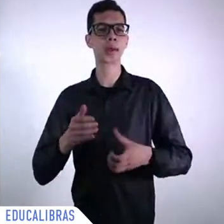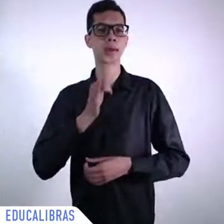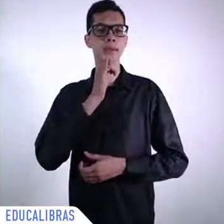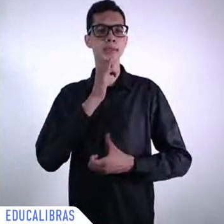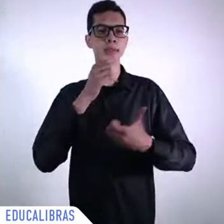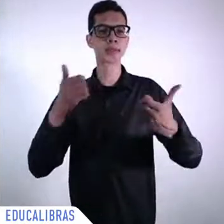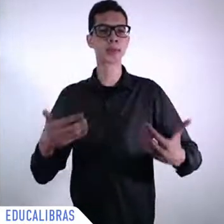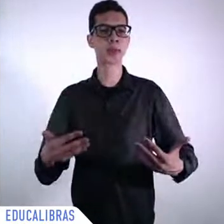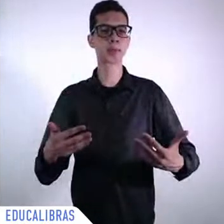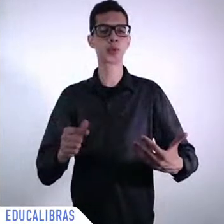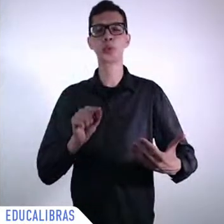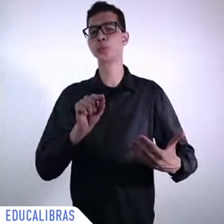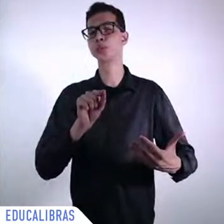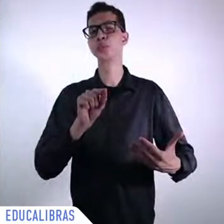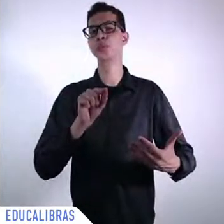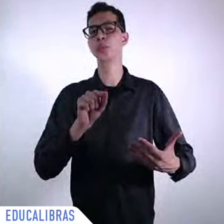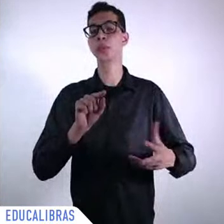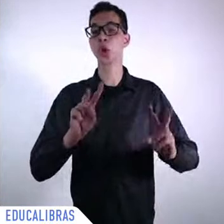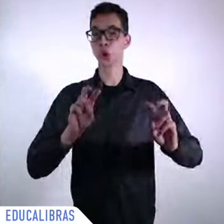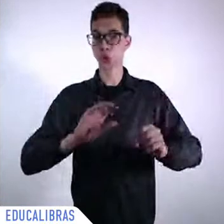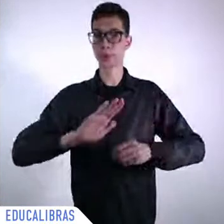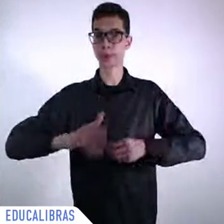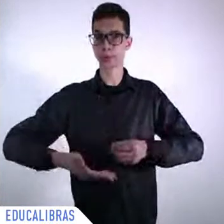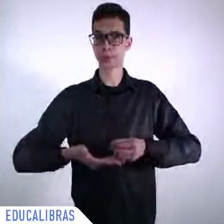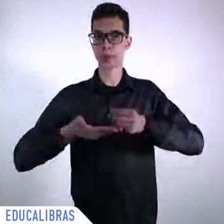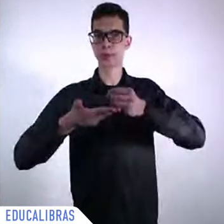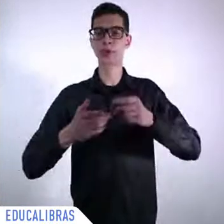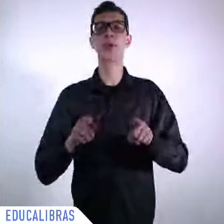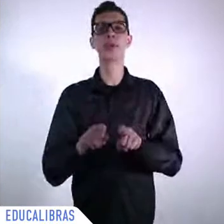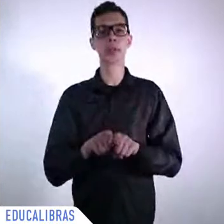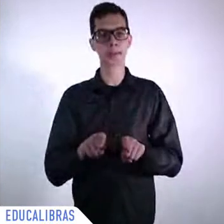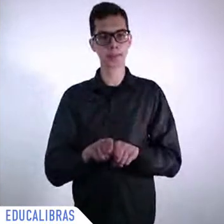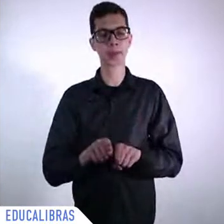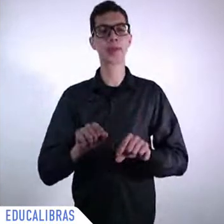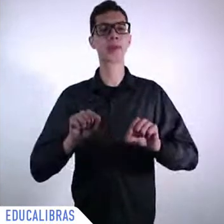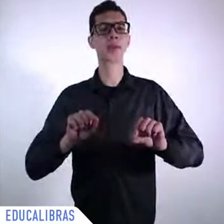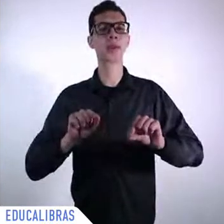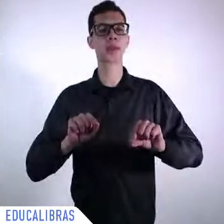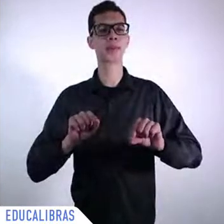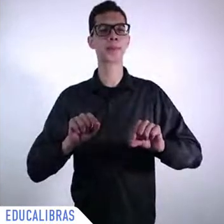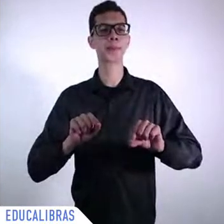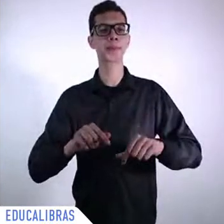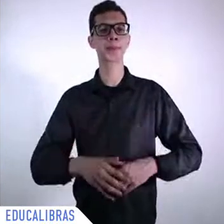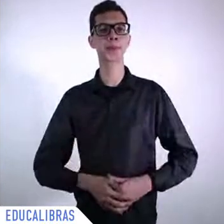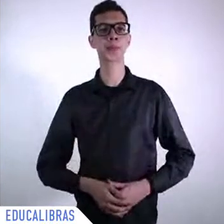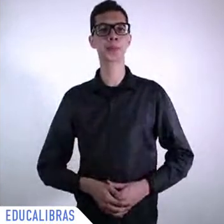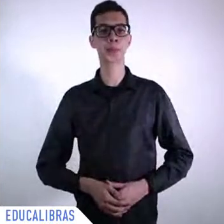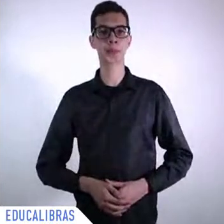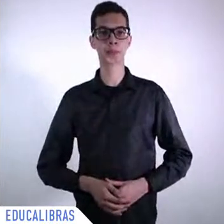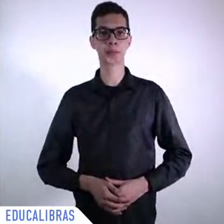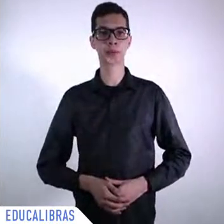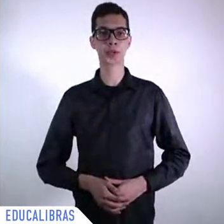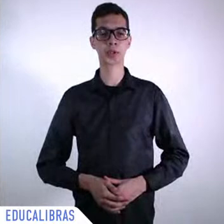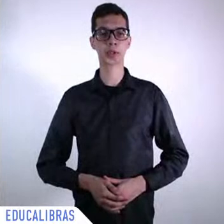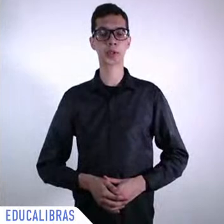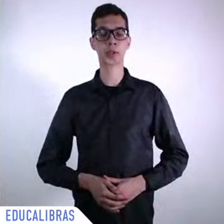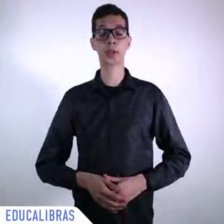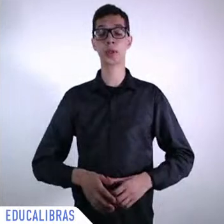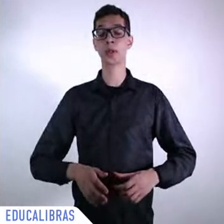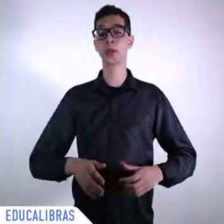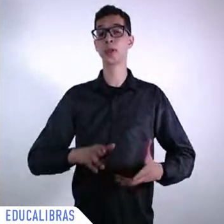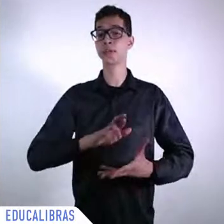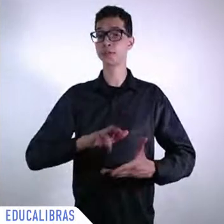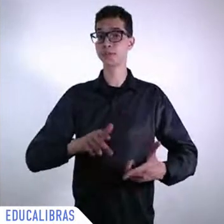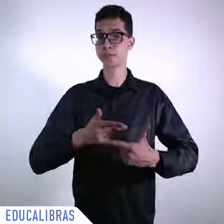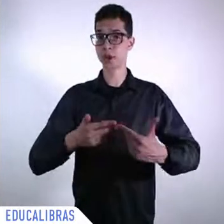institutions and the frameworks of the United Nations. One of the major outcomes, for example,